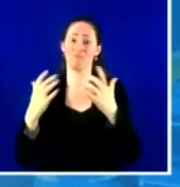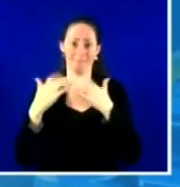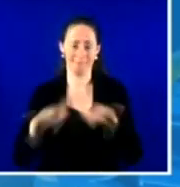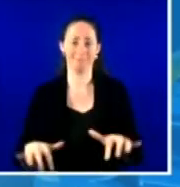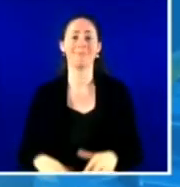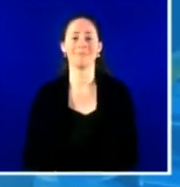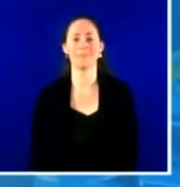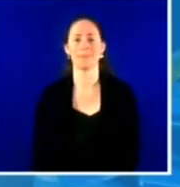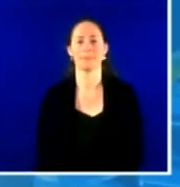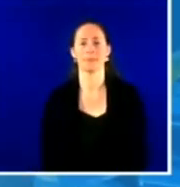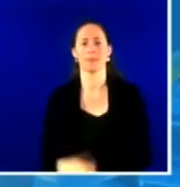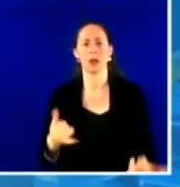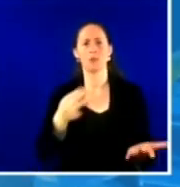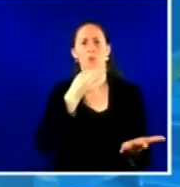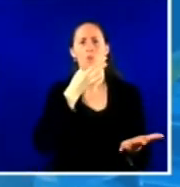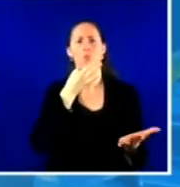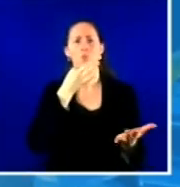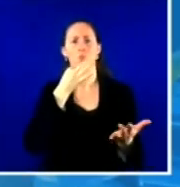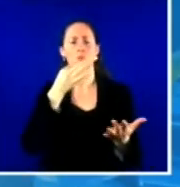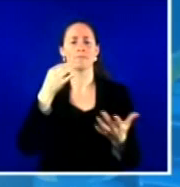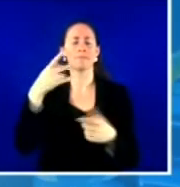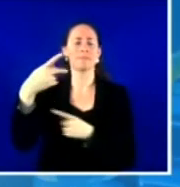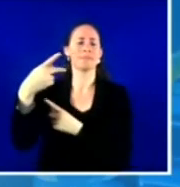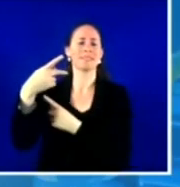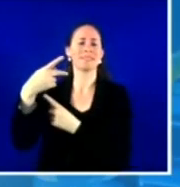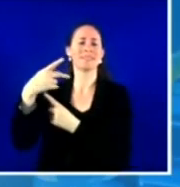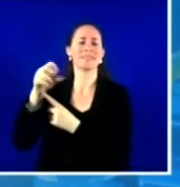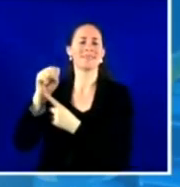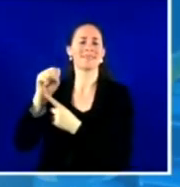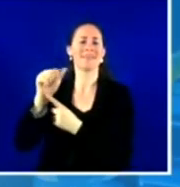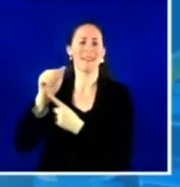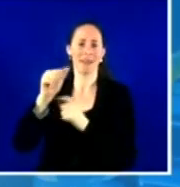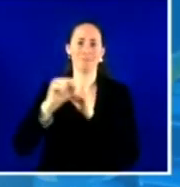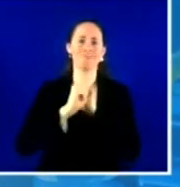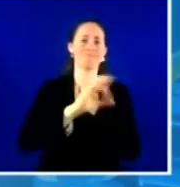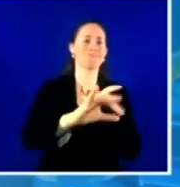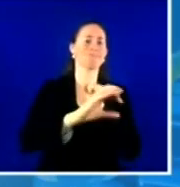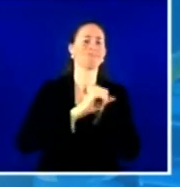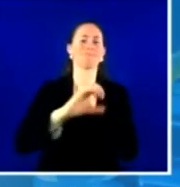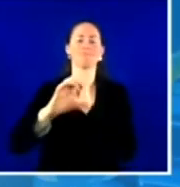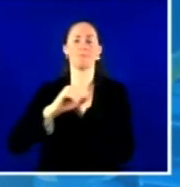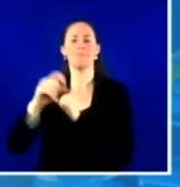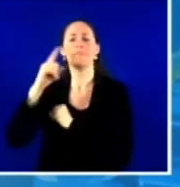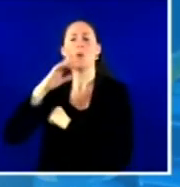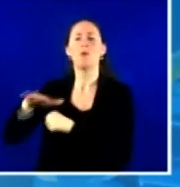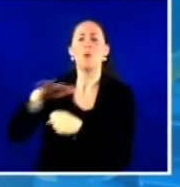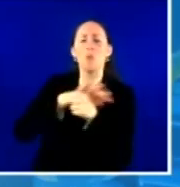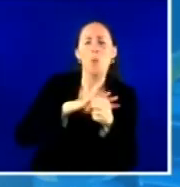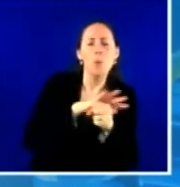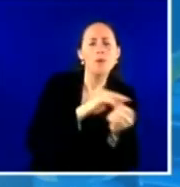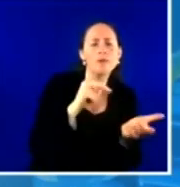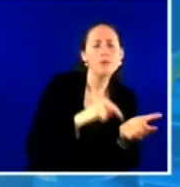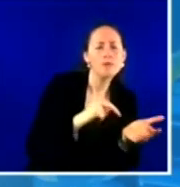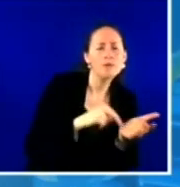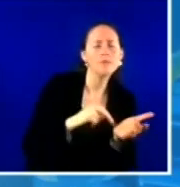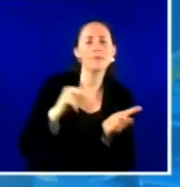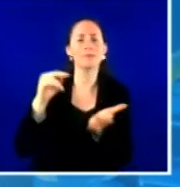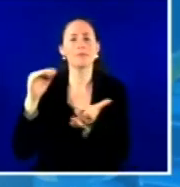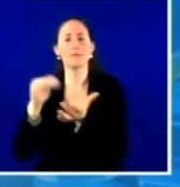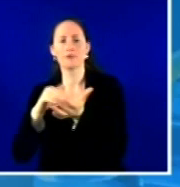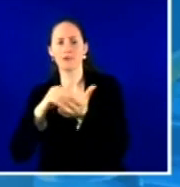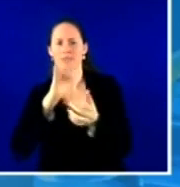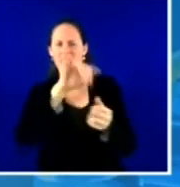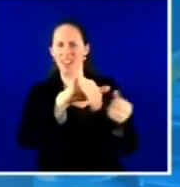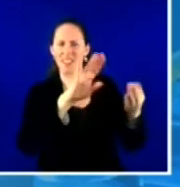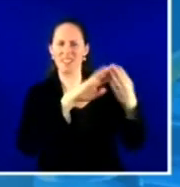PSA, that features the local nurses and physicians in that community, because obviously they're the trusted voices in